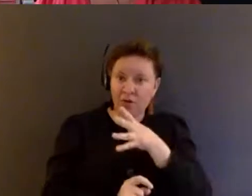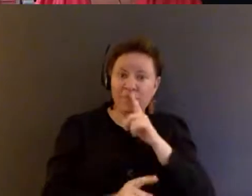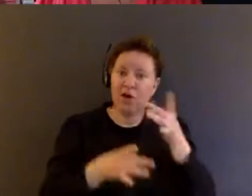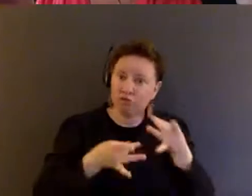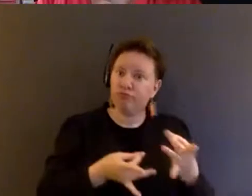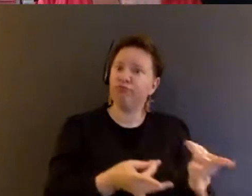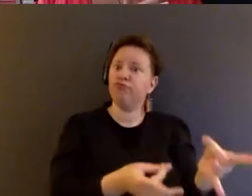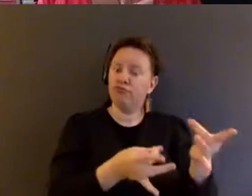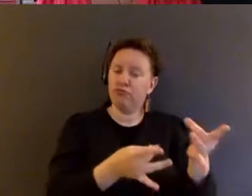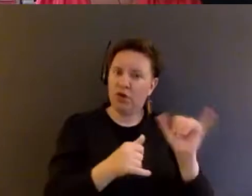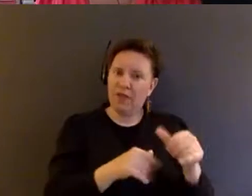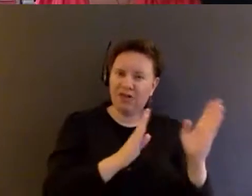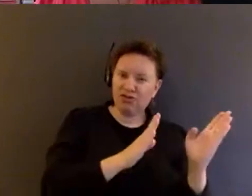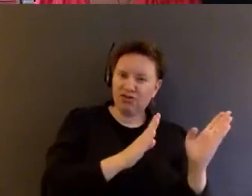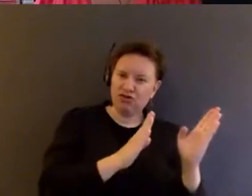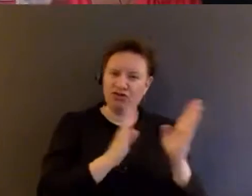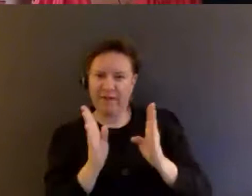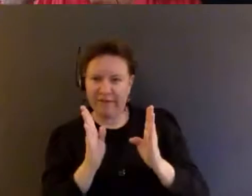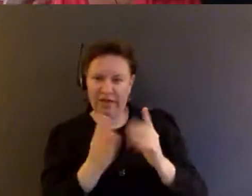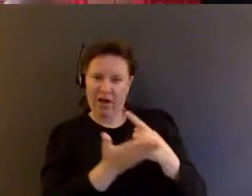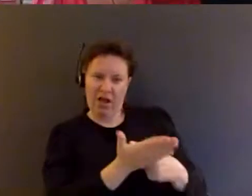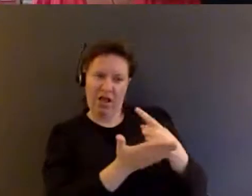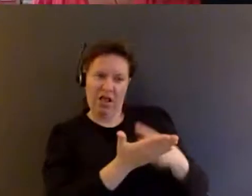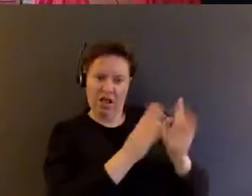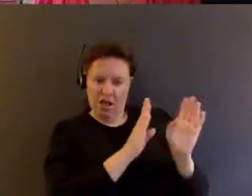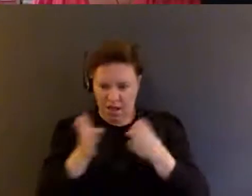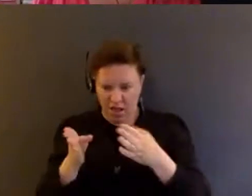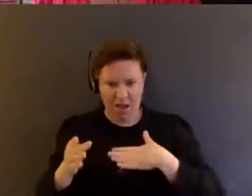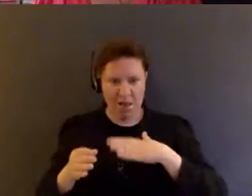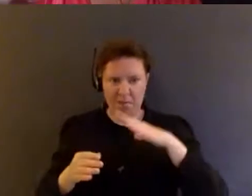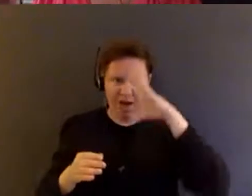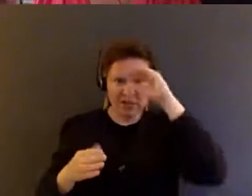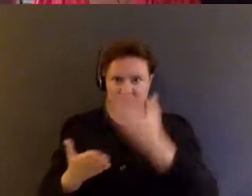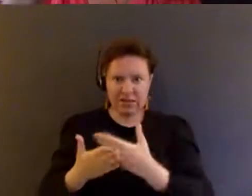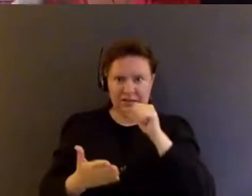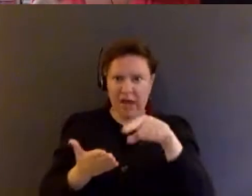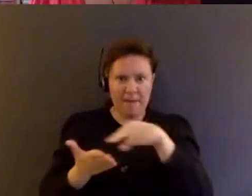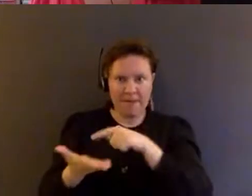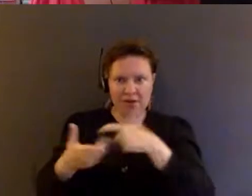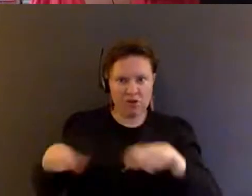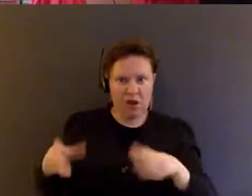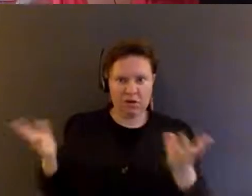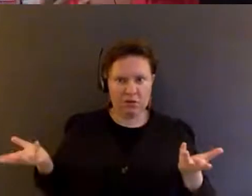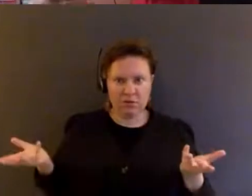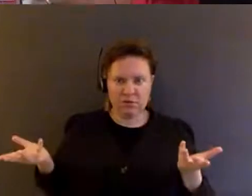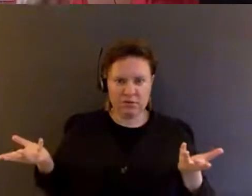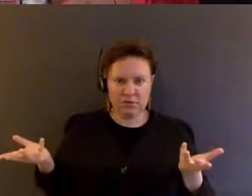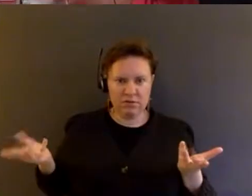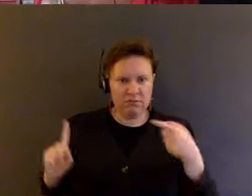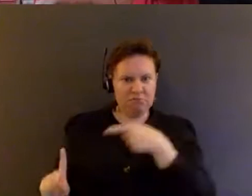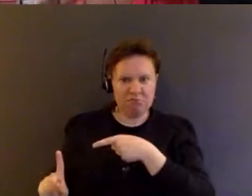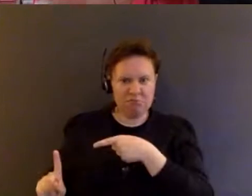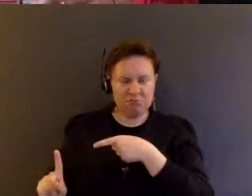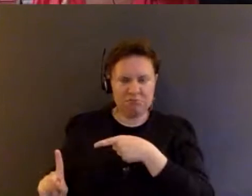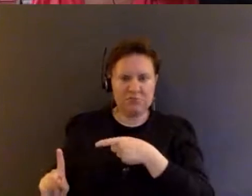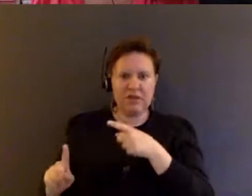that, shifting the discourse. My son is not a paycheck. You know, this is not your, this isn't, the